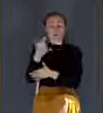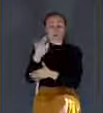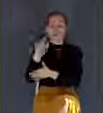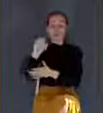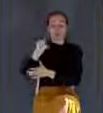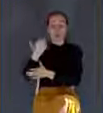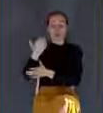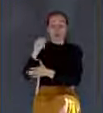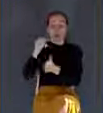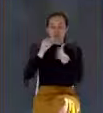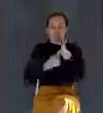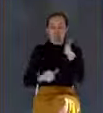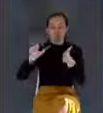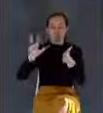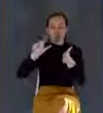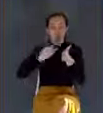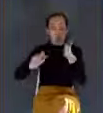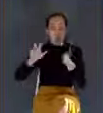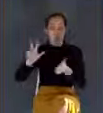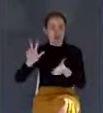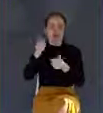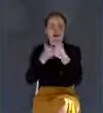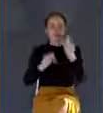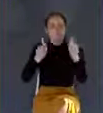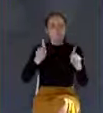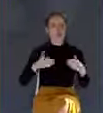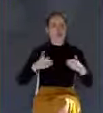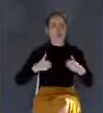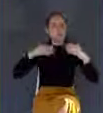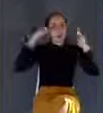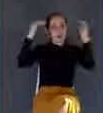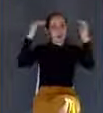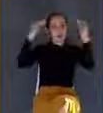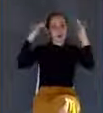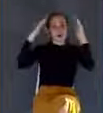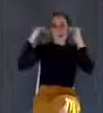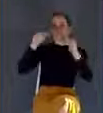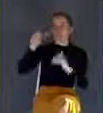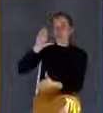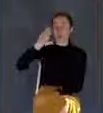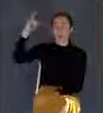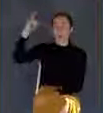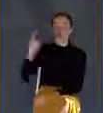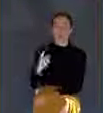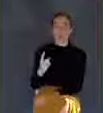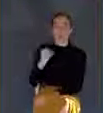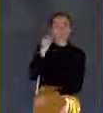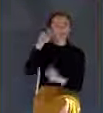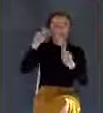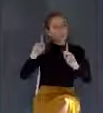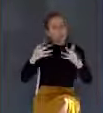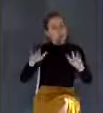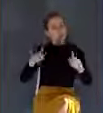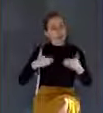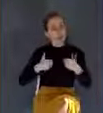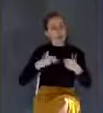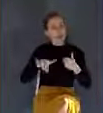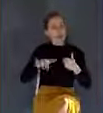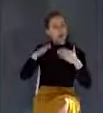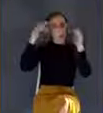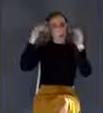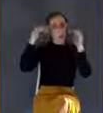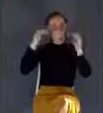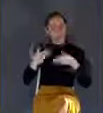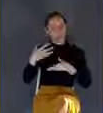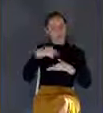every man that has this hope, what hope? The hope of his coming purifies himself even as he is pure. When Jesus